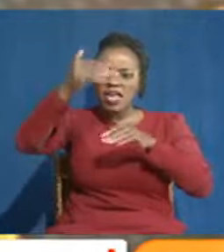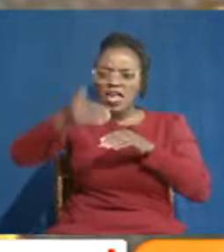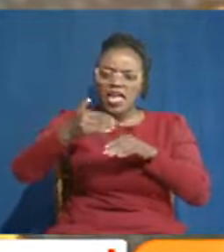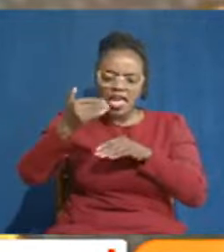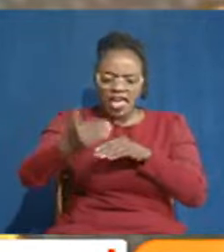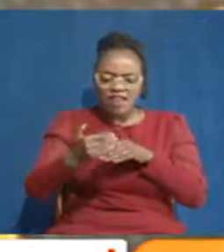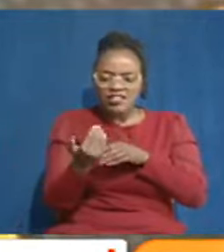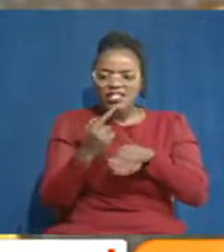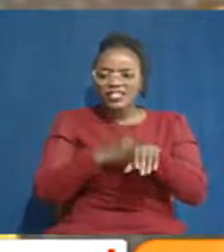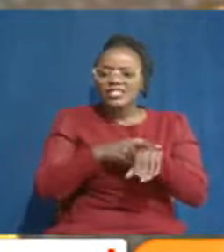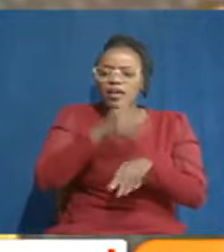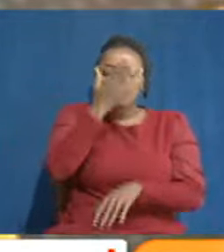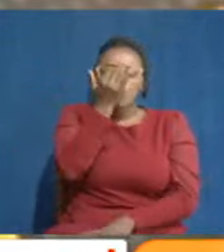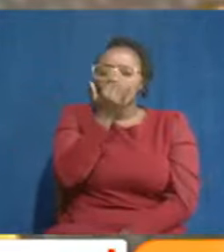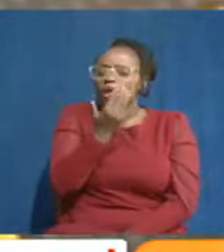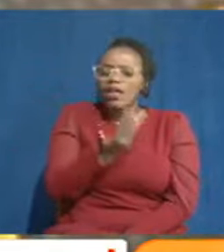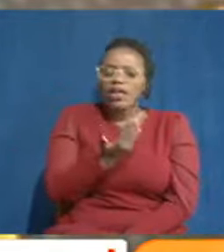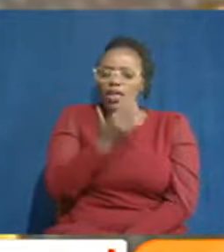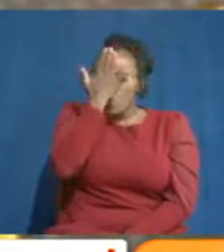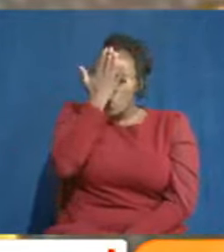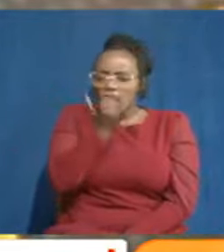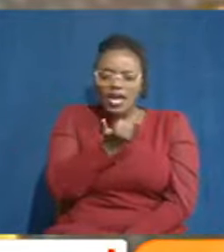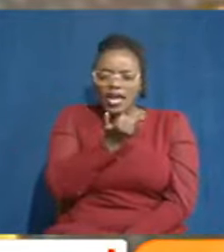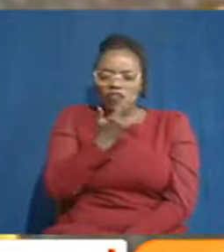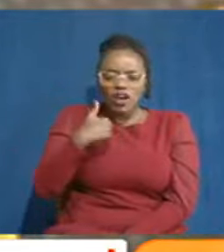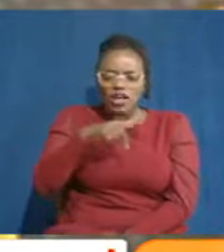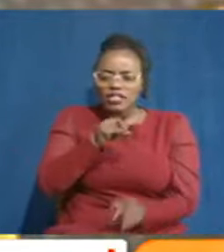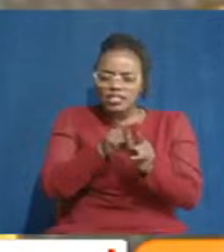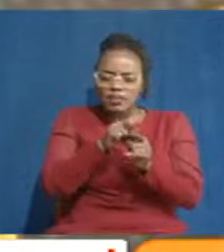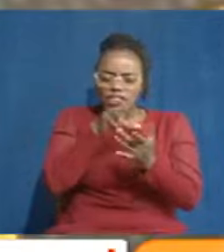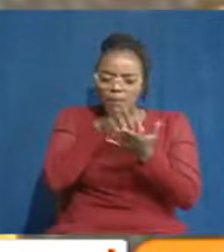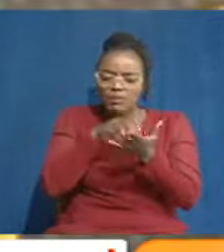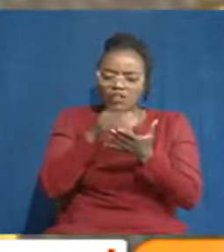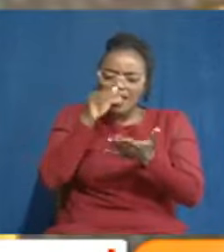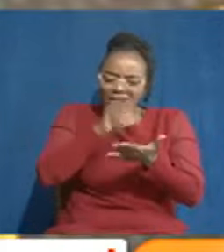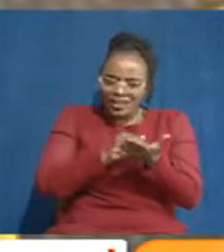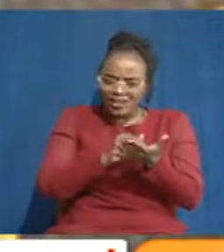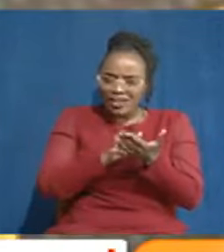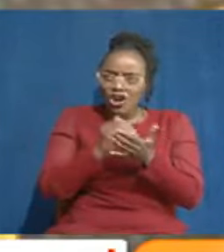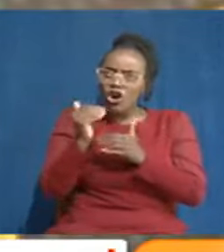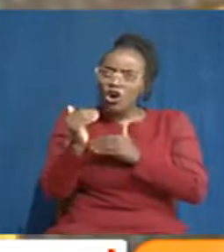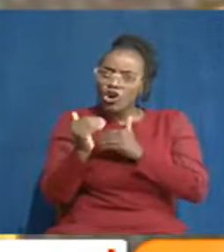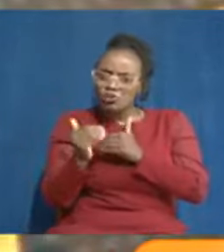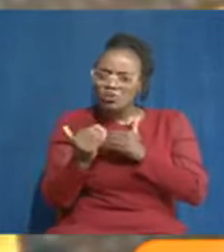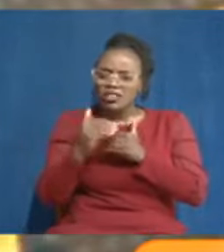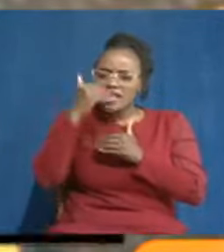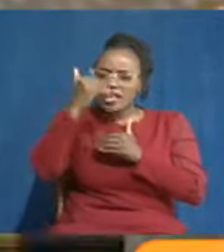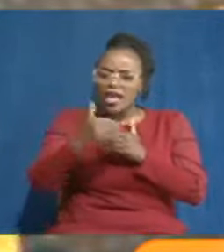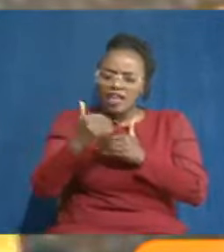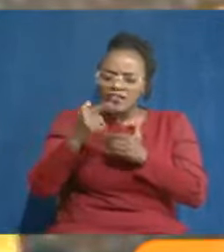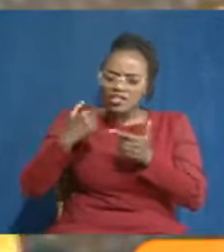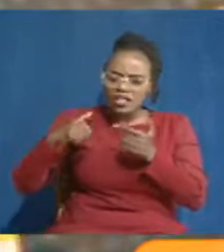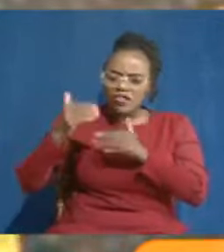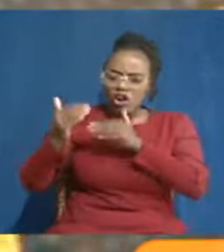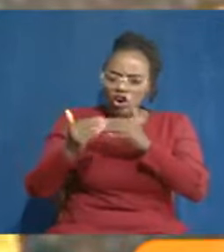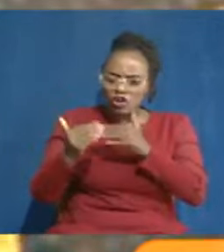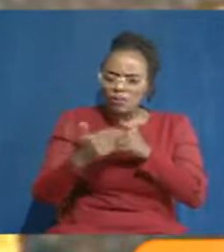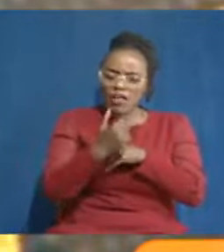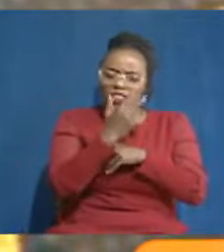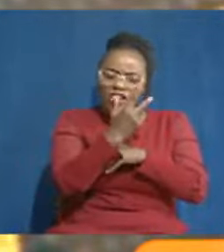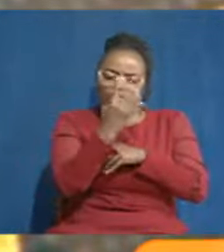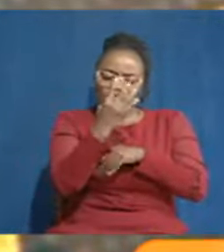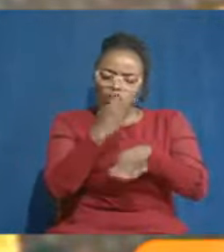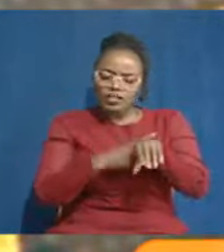cycle? Why? Why is it that we are in this position nearly, in every cycle, close to around three, four